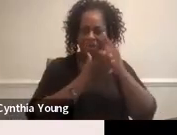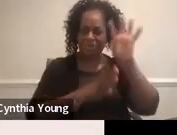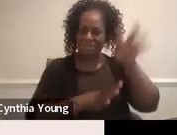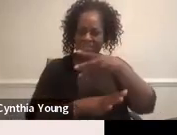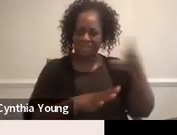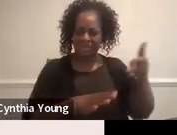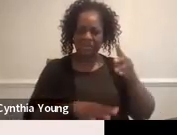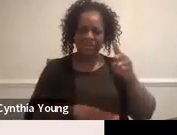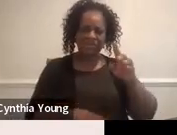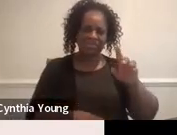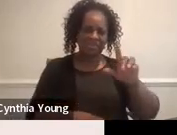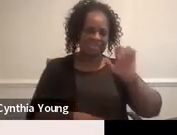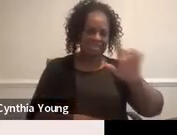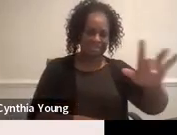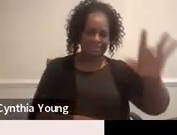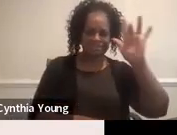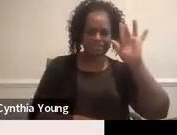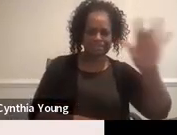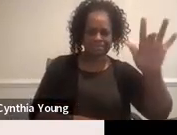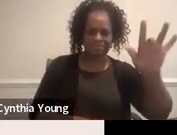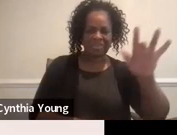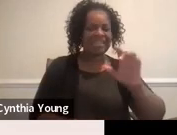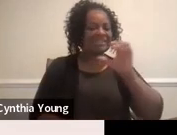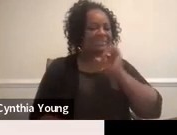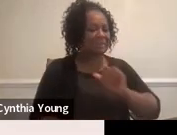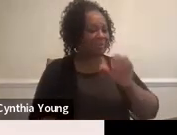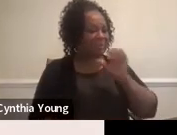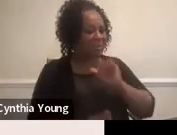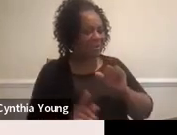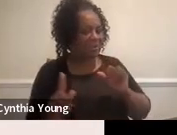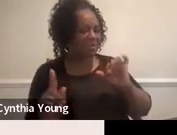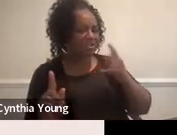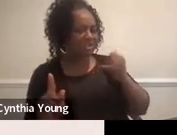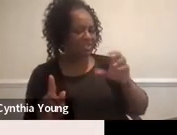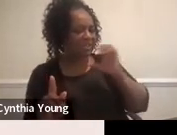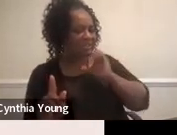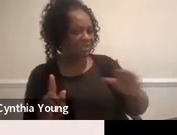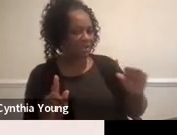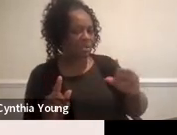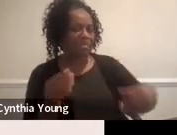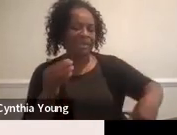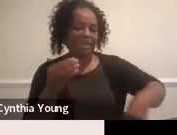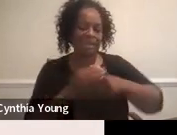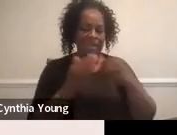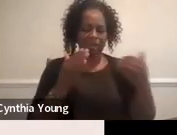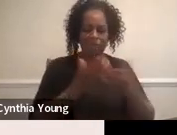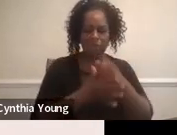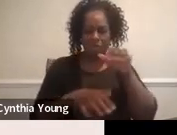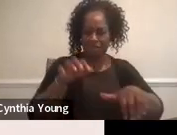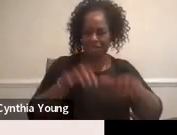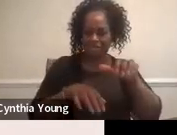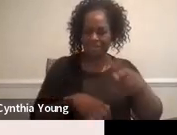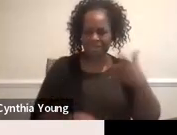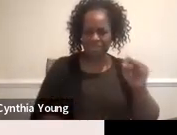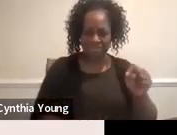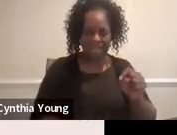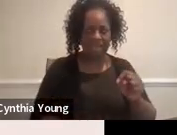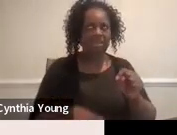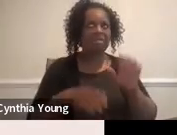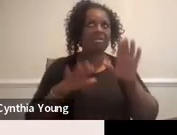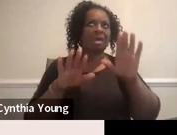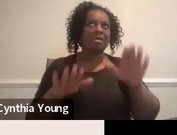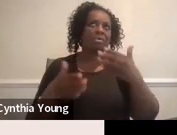link that says... It's the old link. I'm going to put a new link in the chat right now. That would be